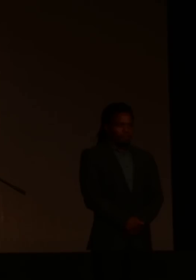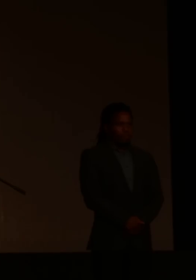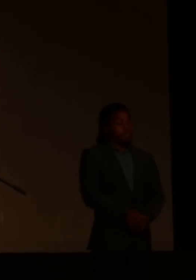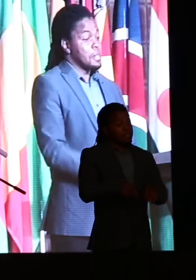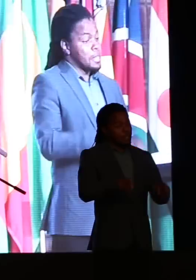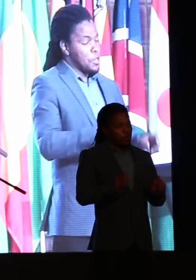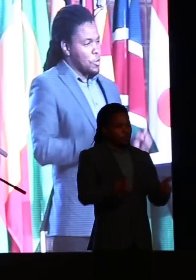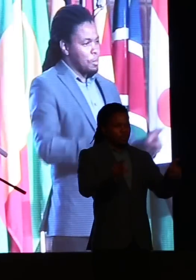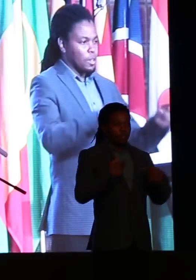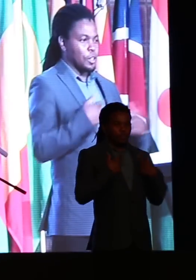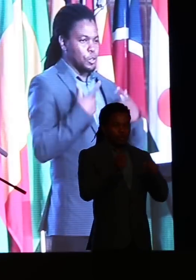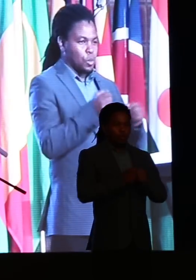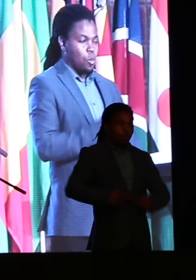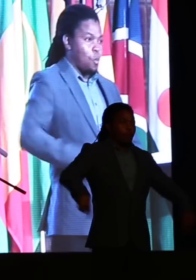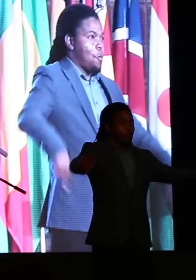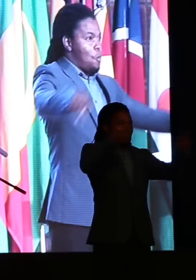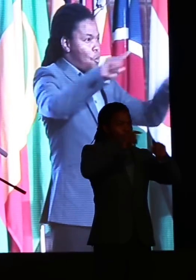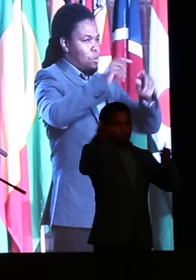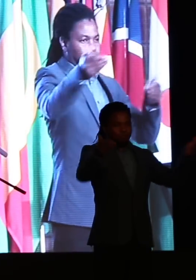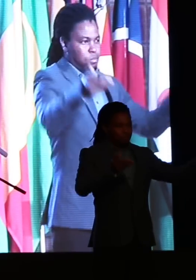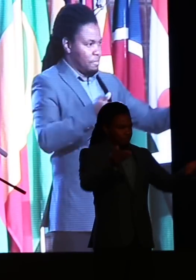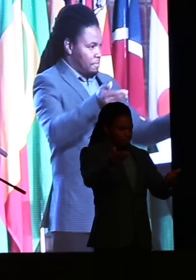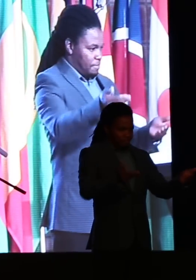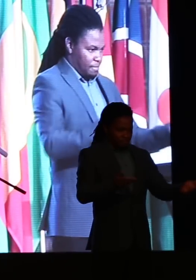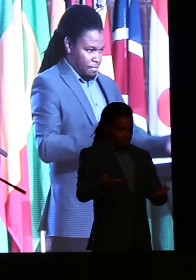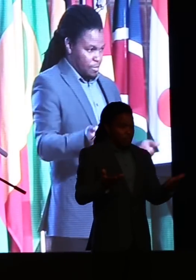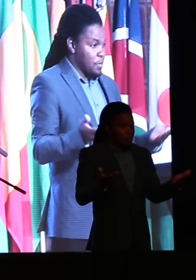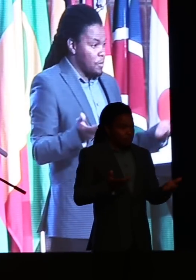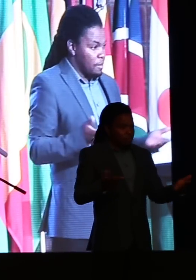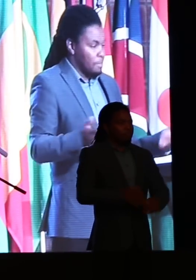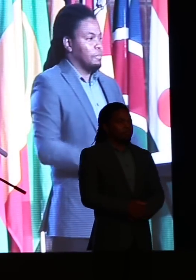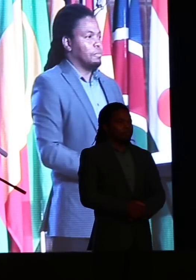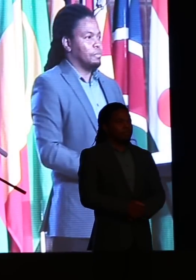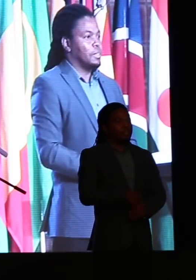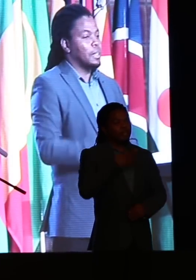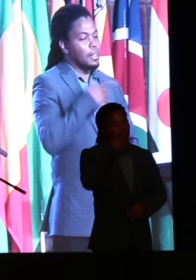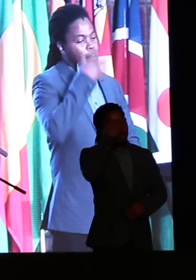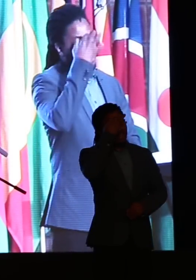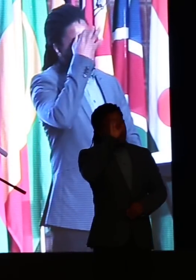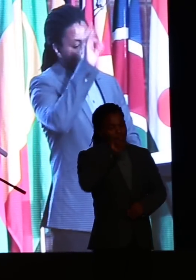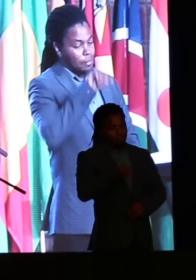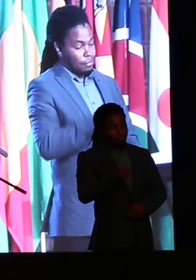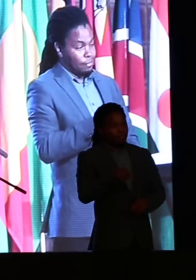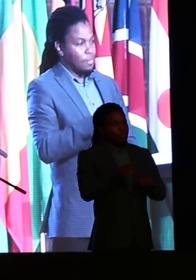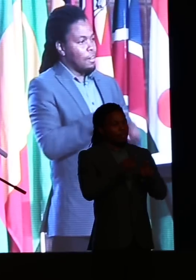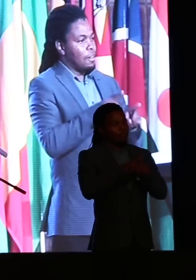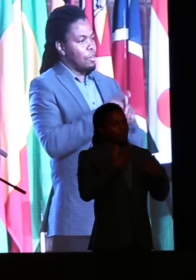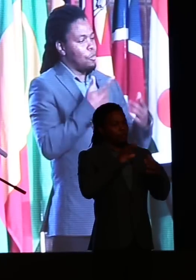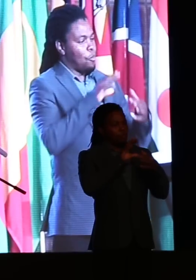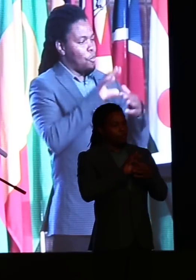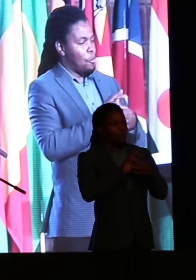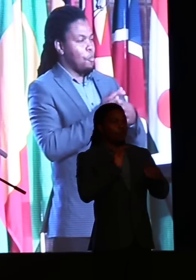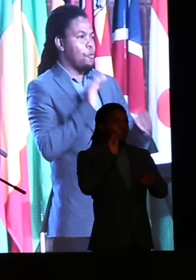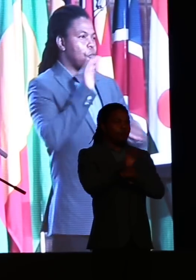opportunity to welcome all of you to the seat of government, to the city that is home to more than